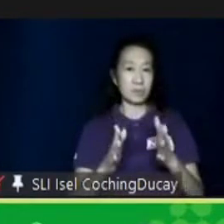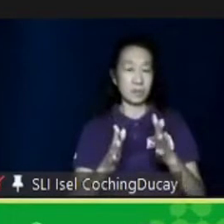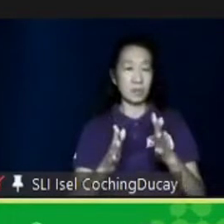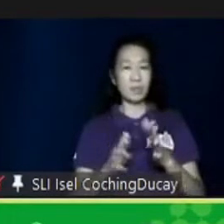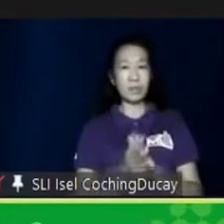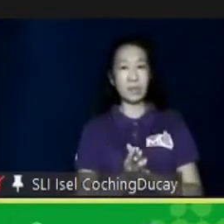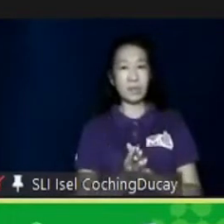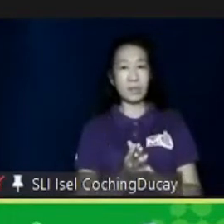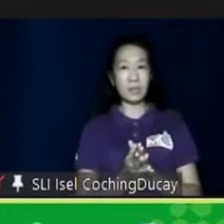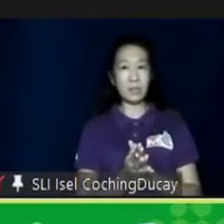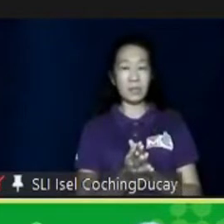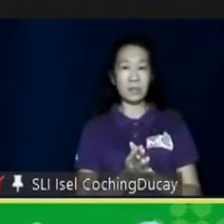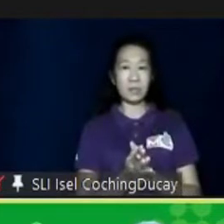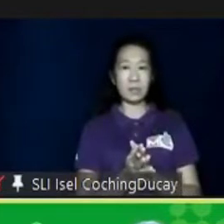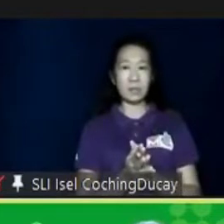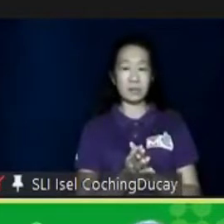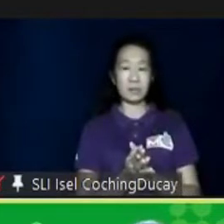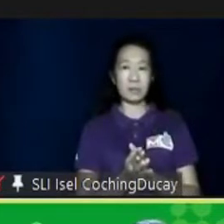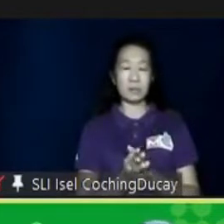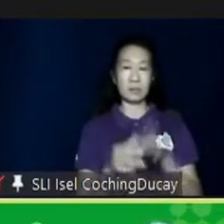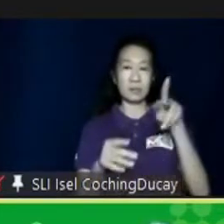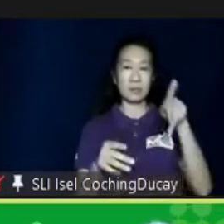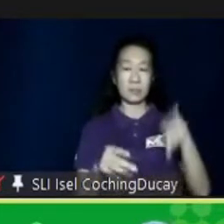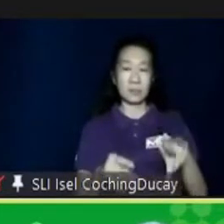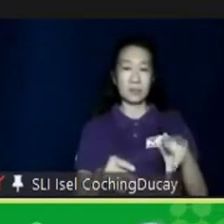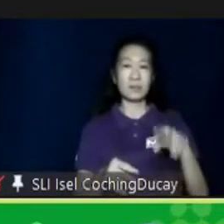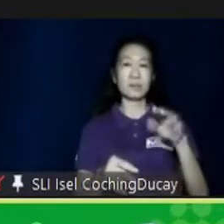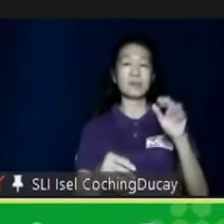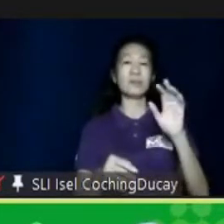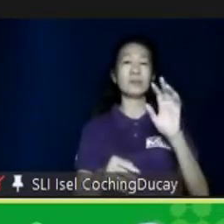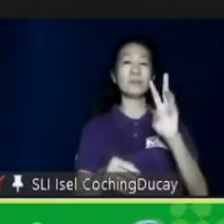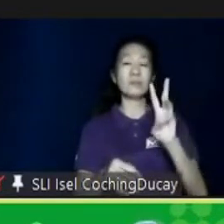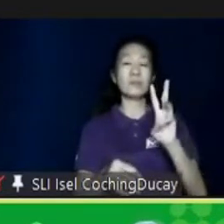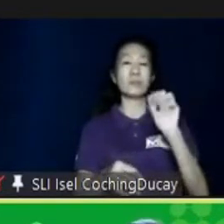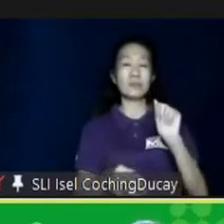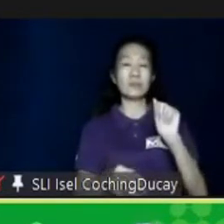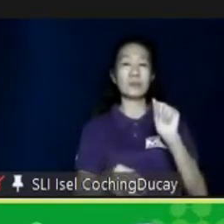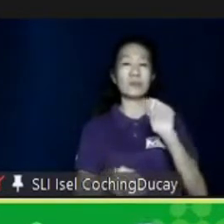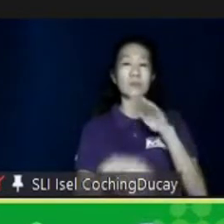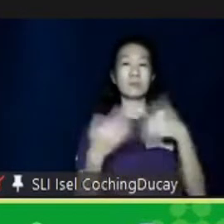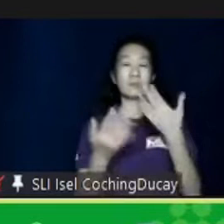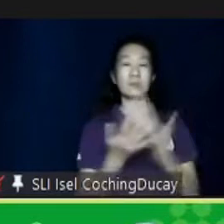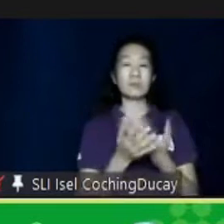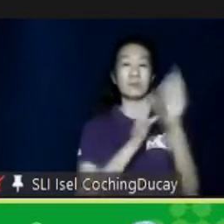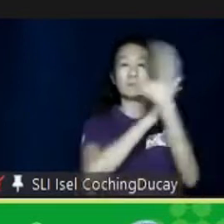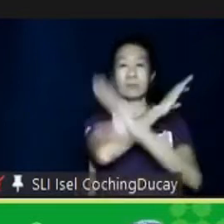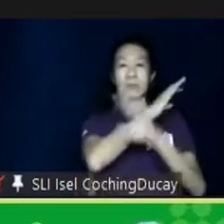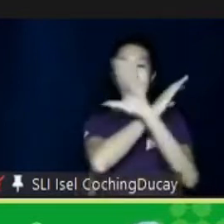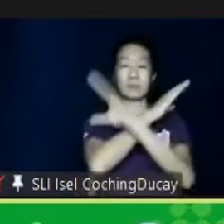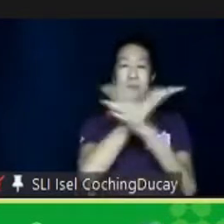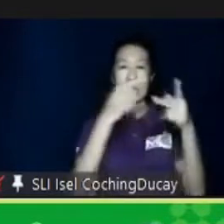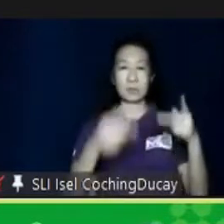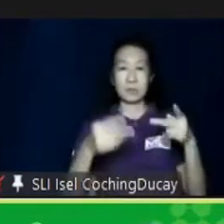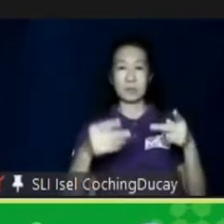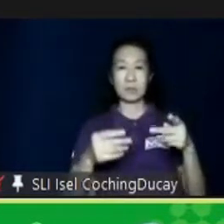persons with autism, adults with autism from all over the country. At the moment, they